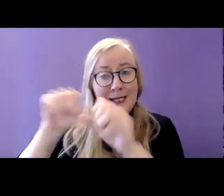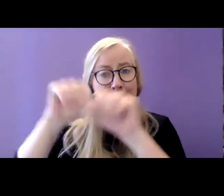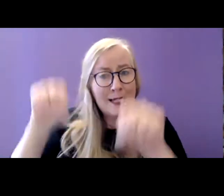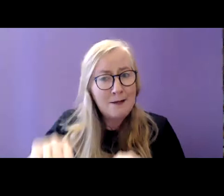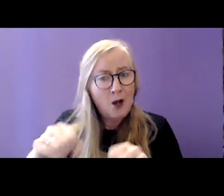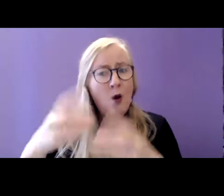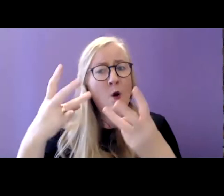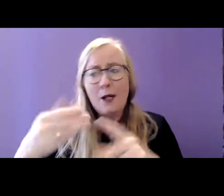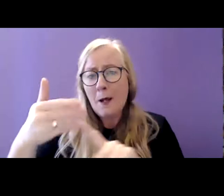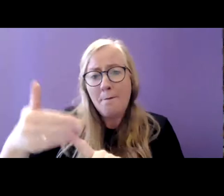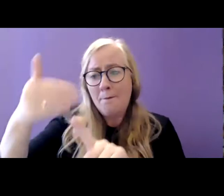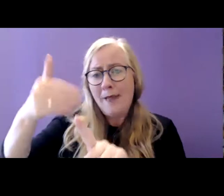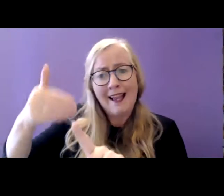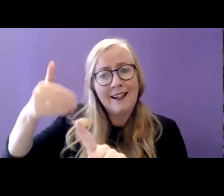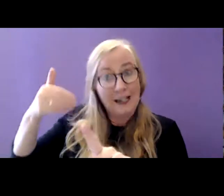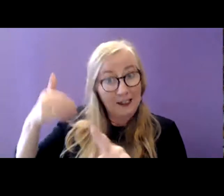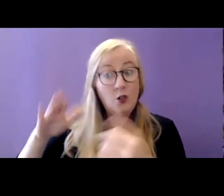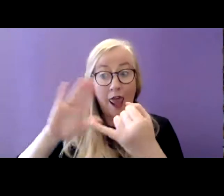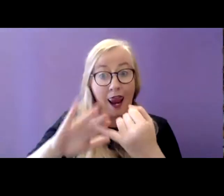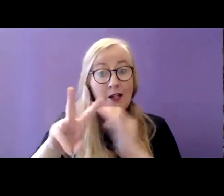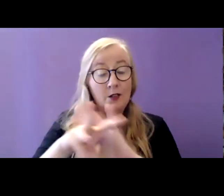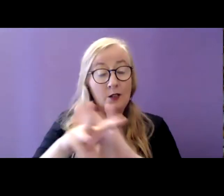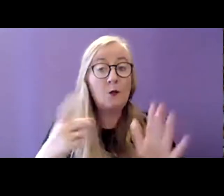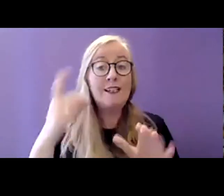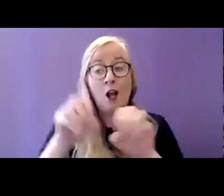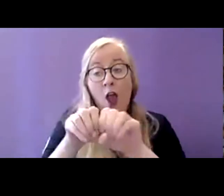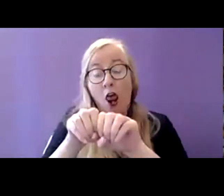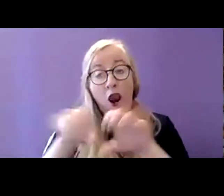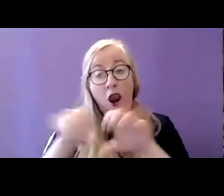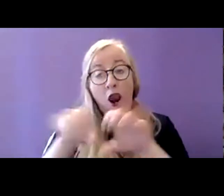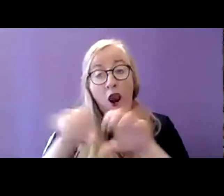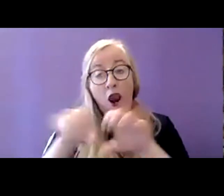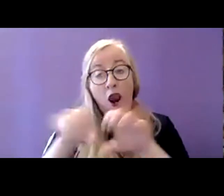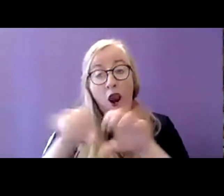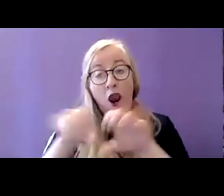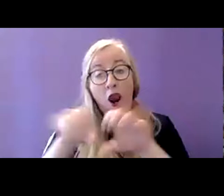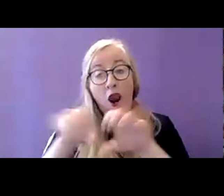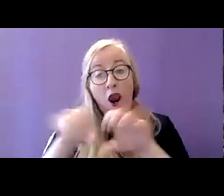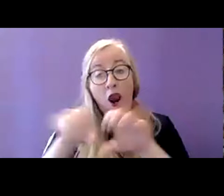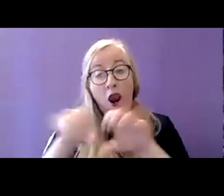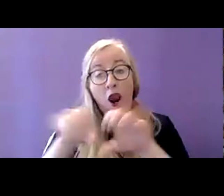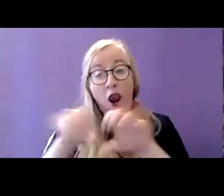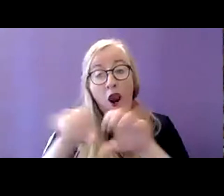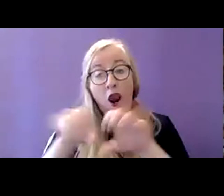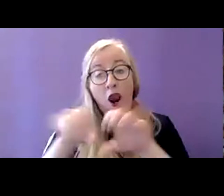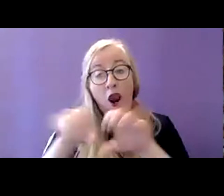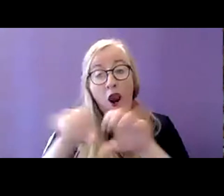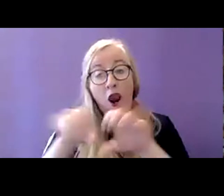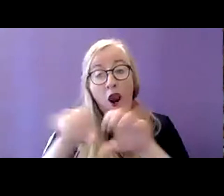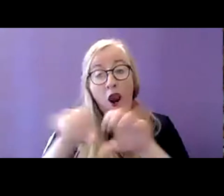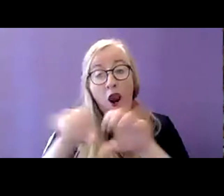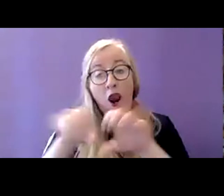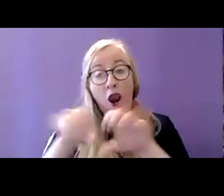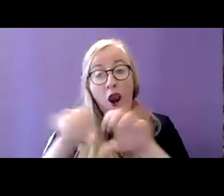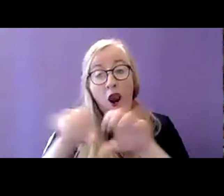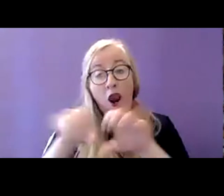of our back catalogue, last week we launched a publication on 20 years of disability policy development in Ireland